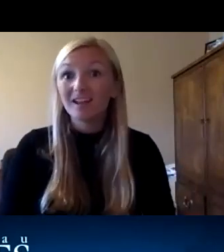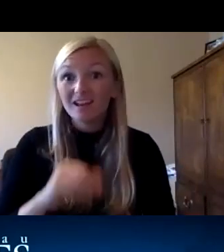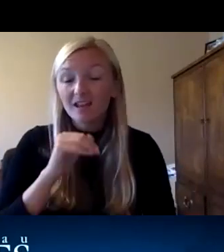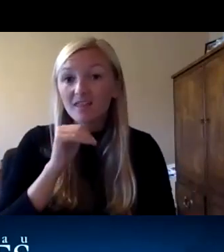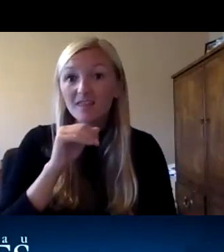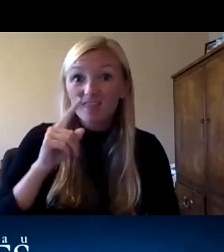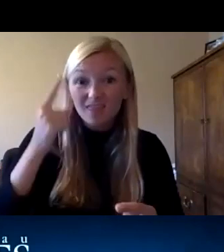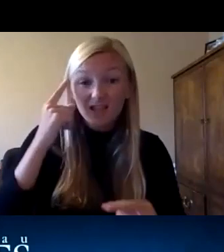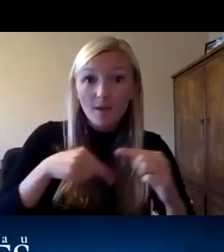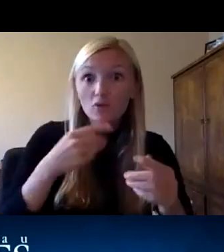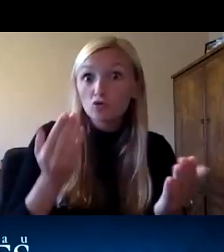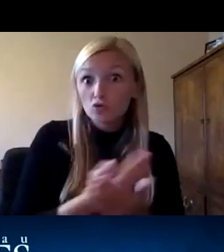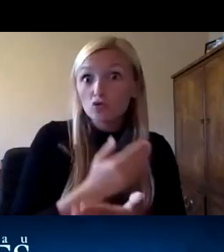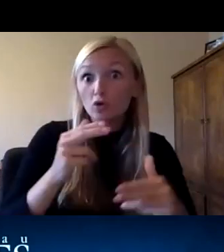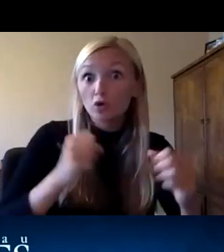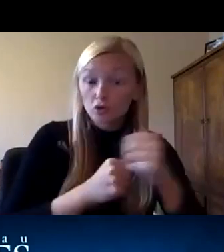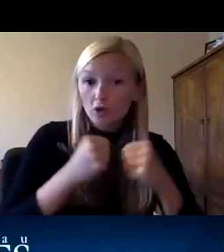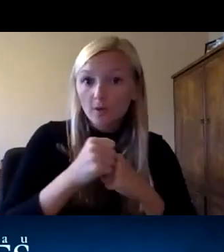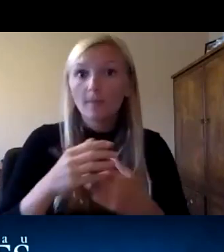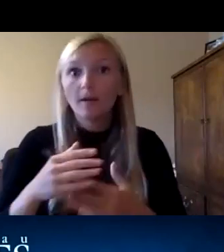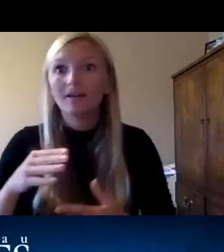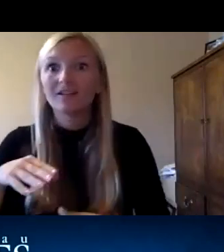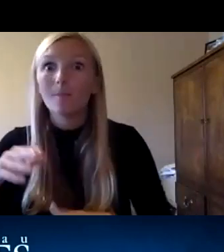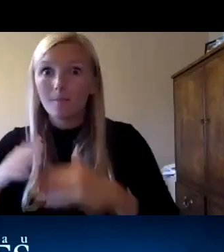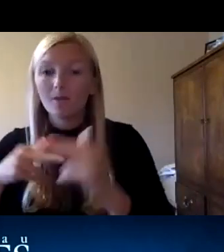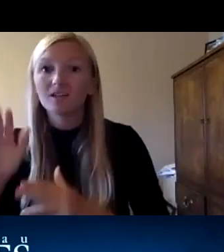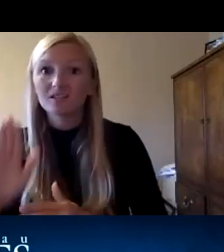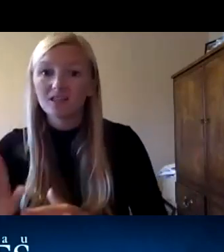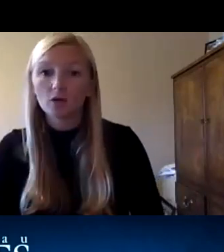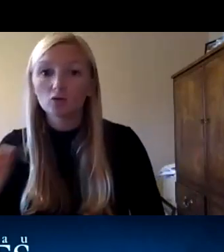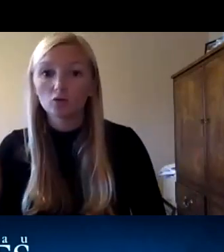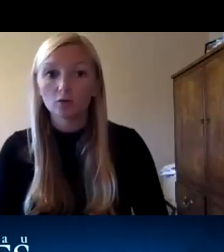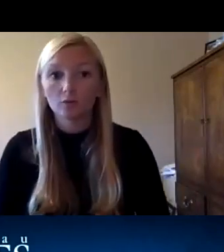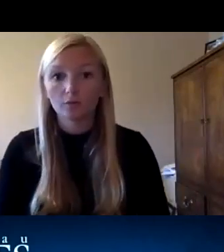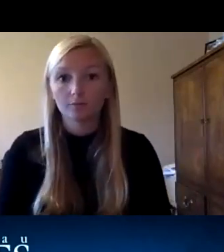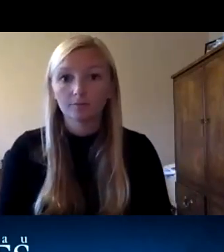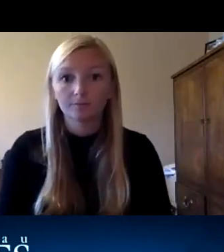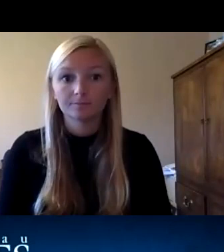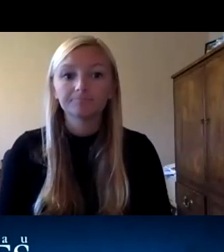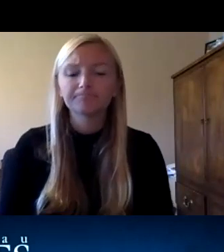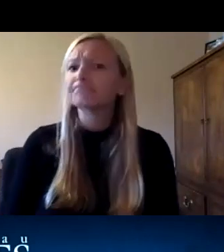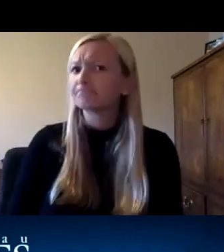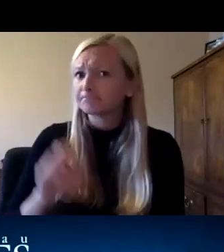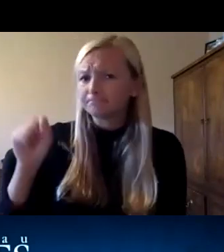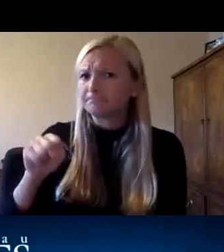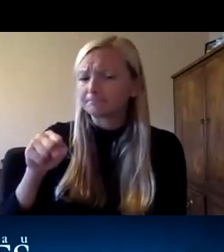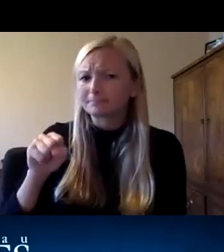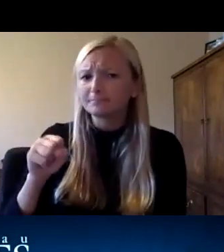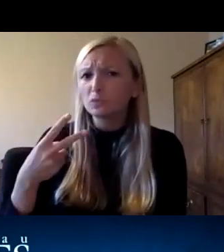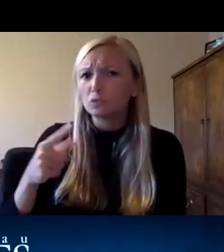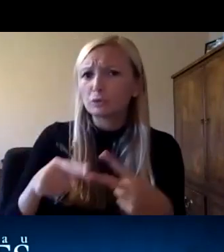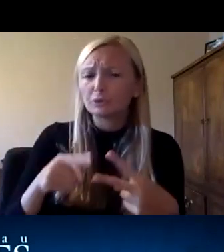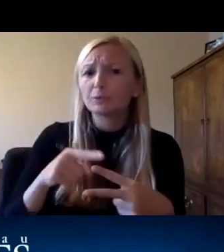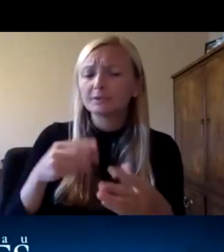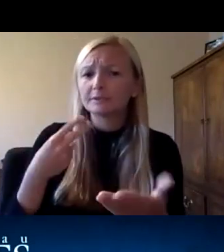but additionally our existing facilities as well maybe if you want to talk to the nursing um yeah so so two things with that one when we talk about